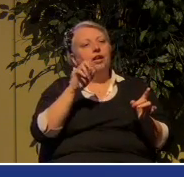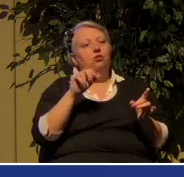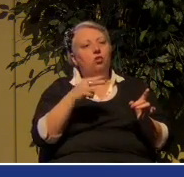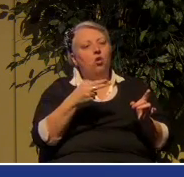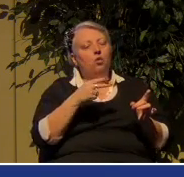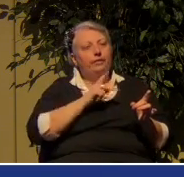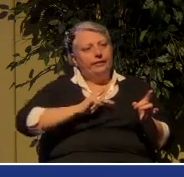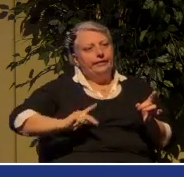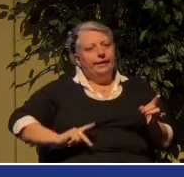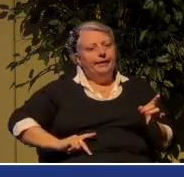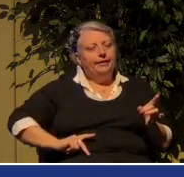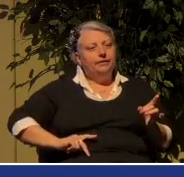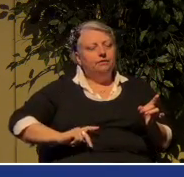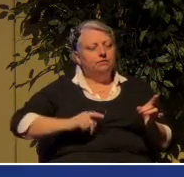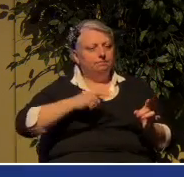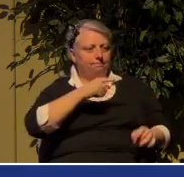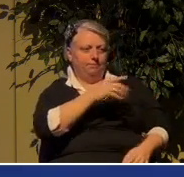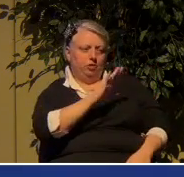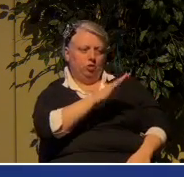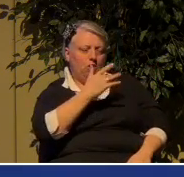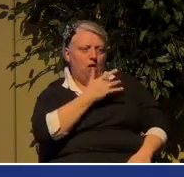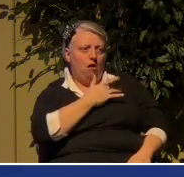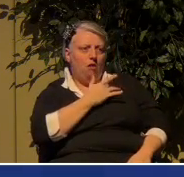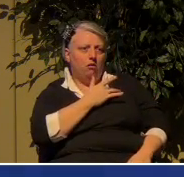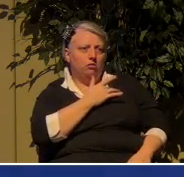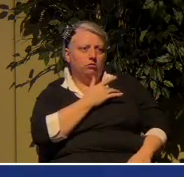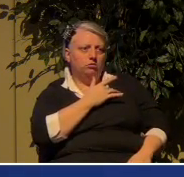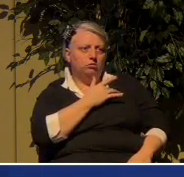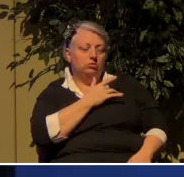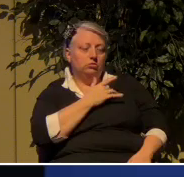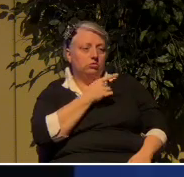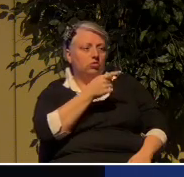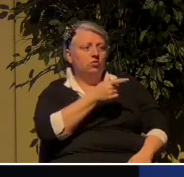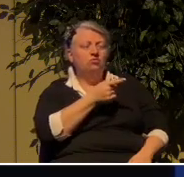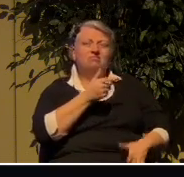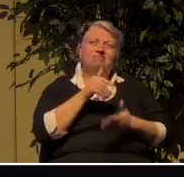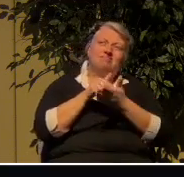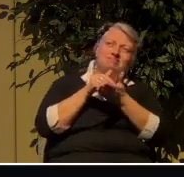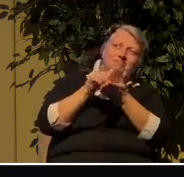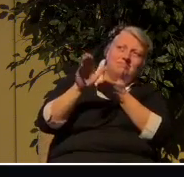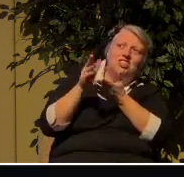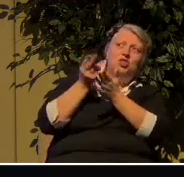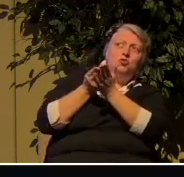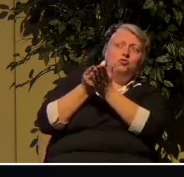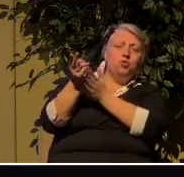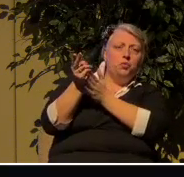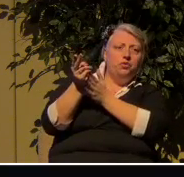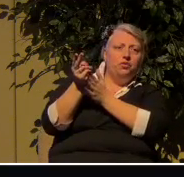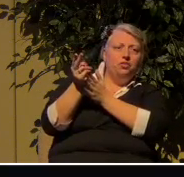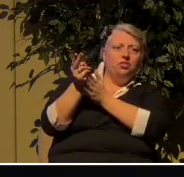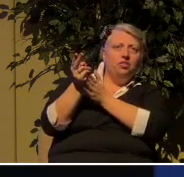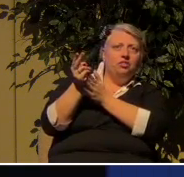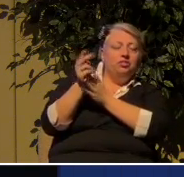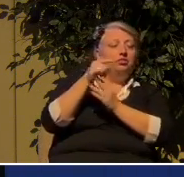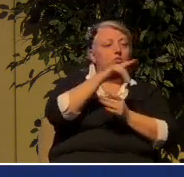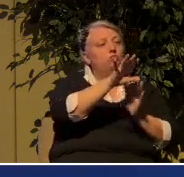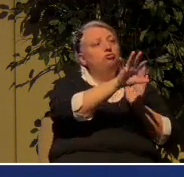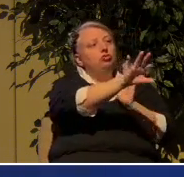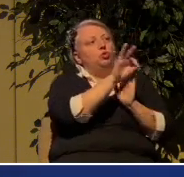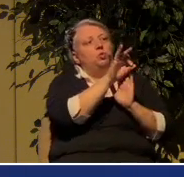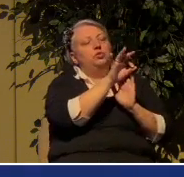When in your heart you do not love the truth but choose the lie,